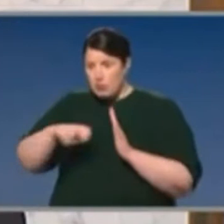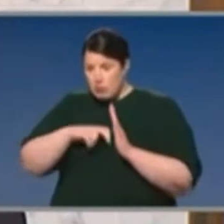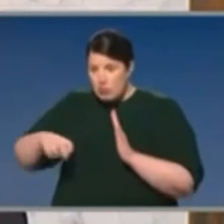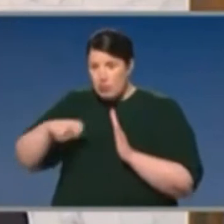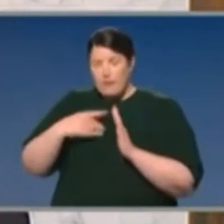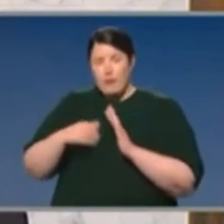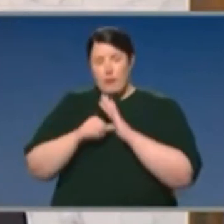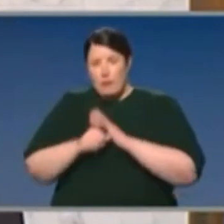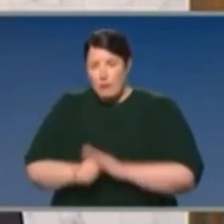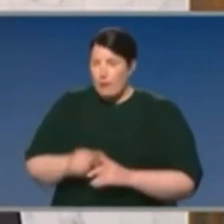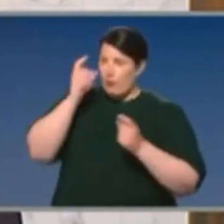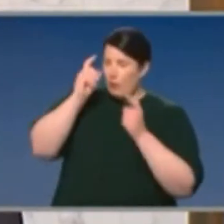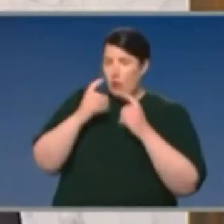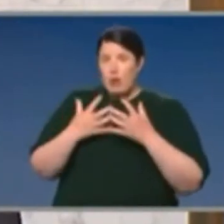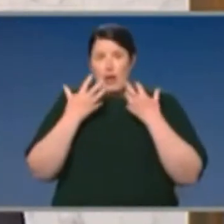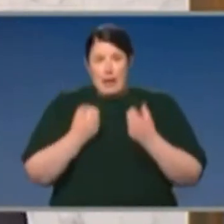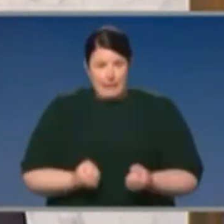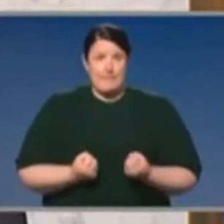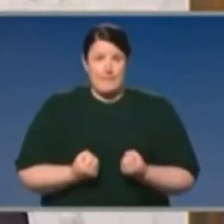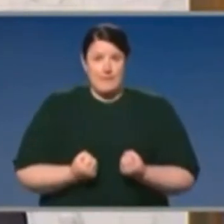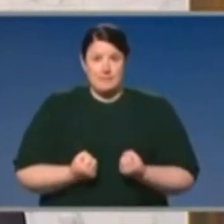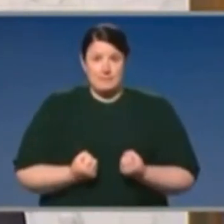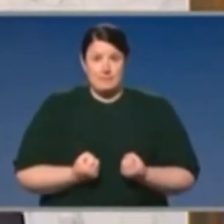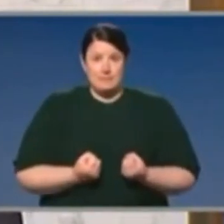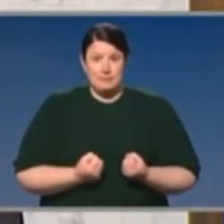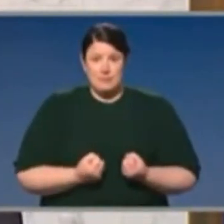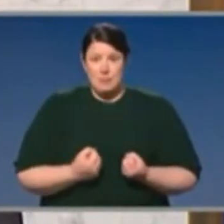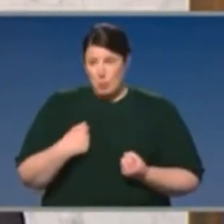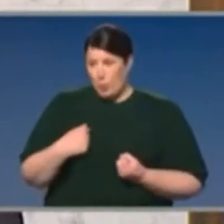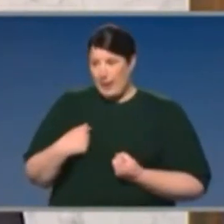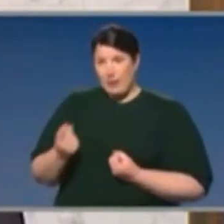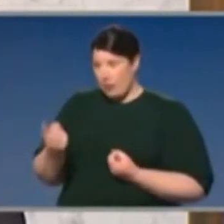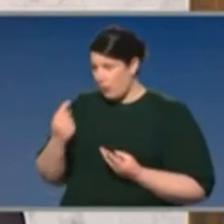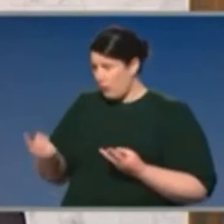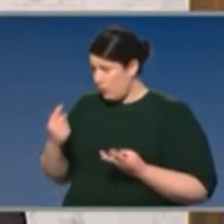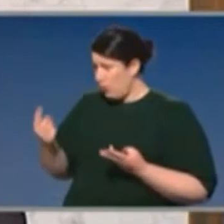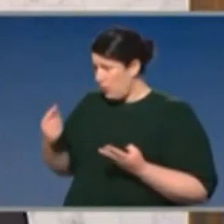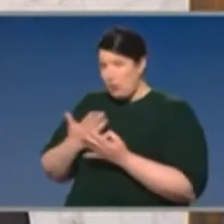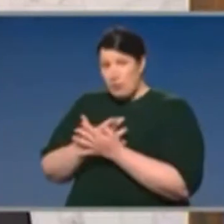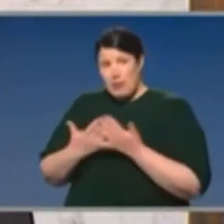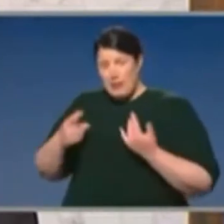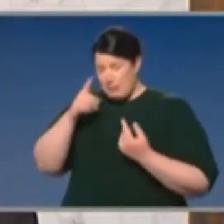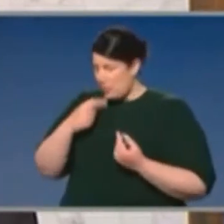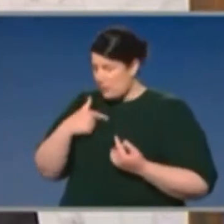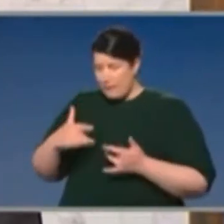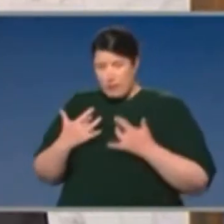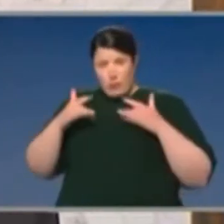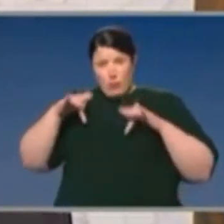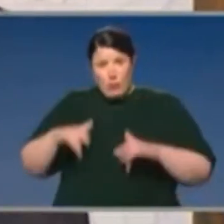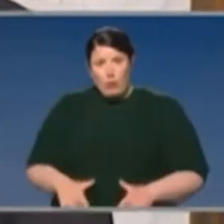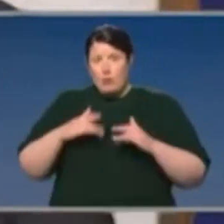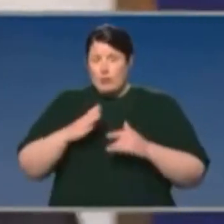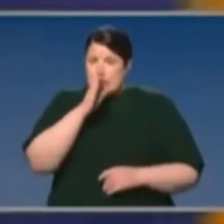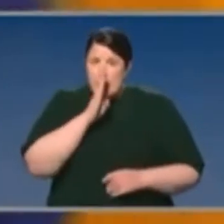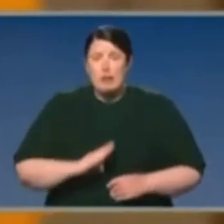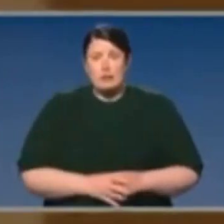every Victorian MP with profound and deeply concerning emotions from so many Victorians in the last 24 hours. That's why